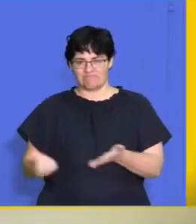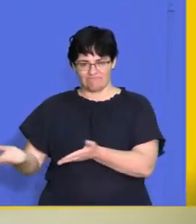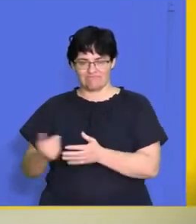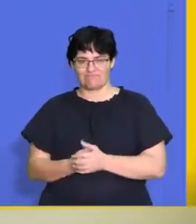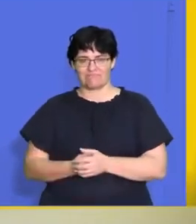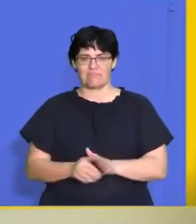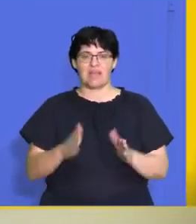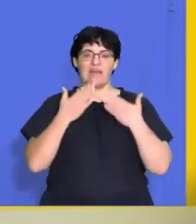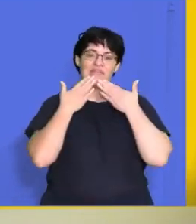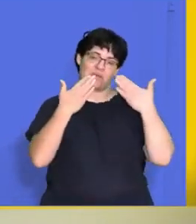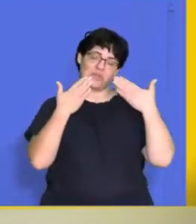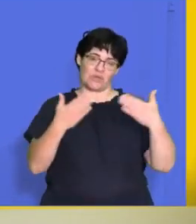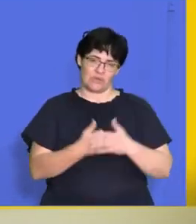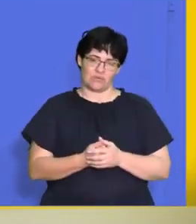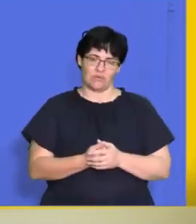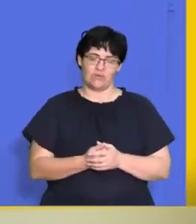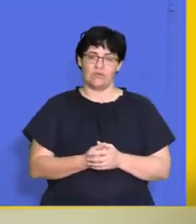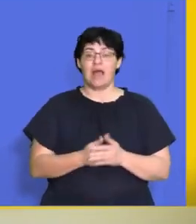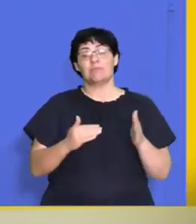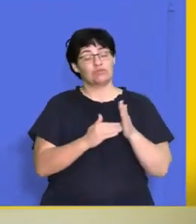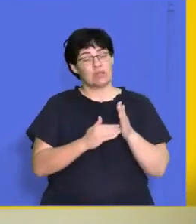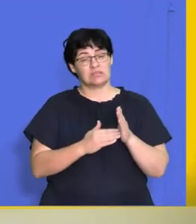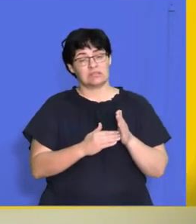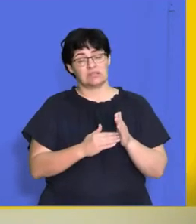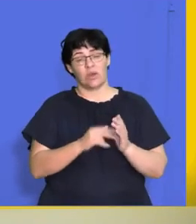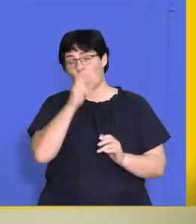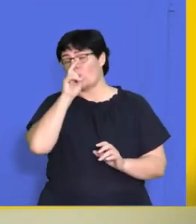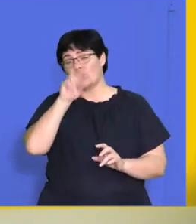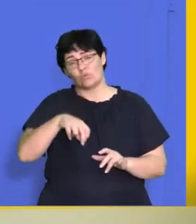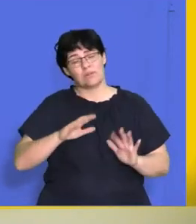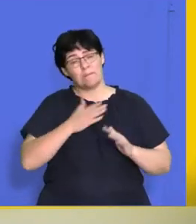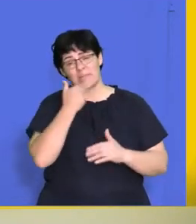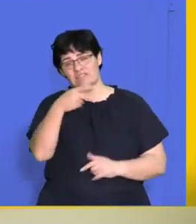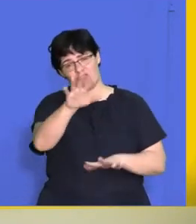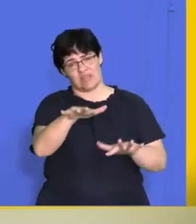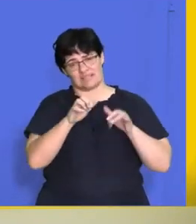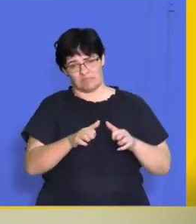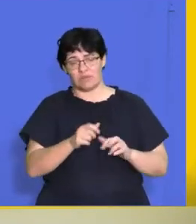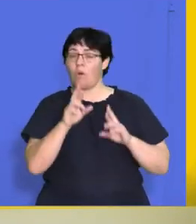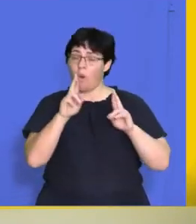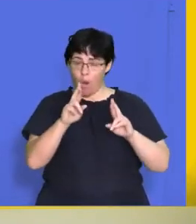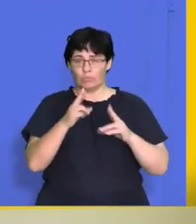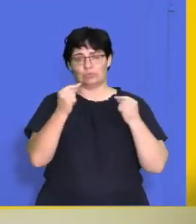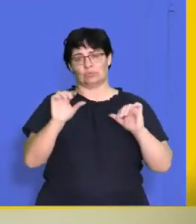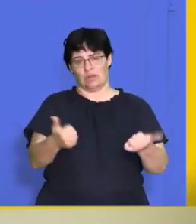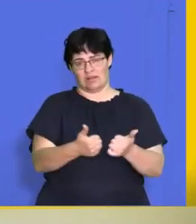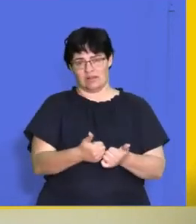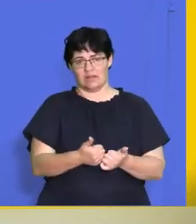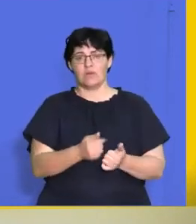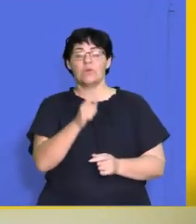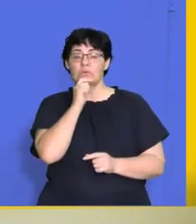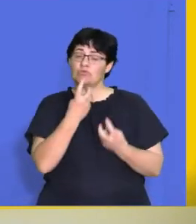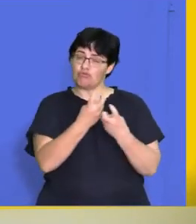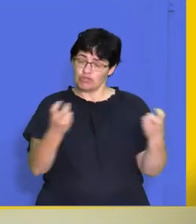thank you Dave Matrix we're wishing you everything of the best for your exams we hope you guys are going to do well please use our